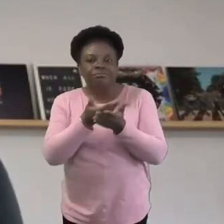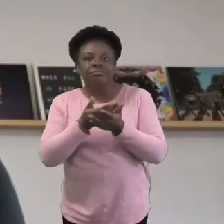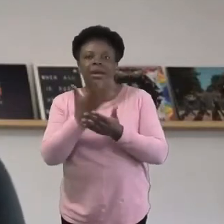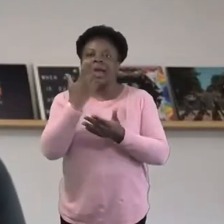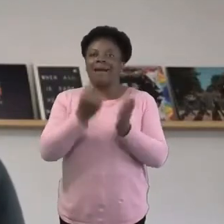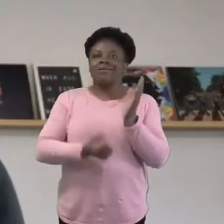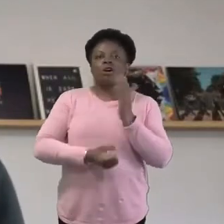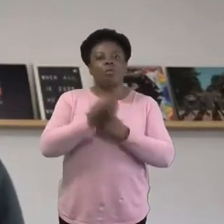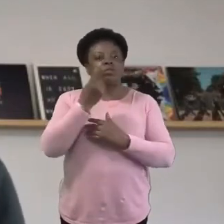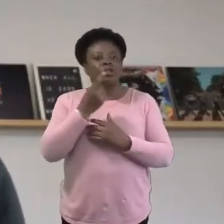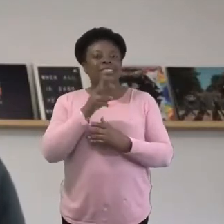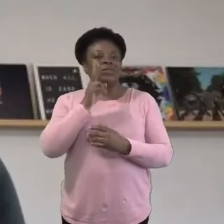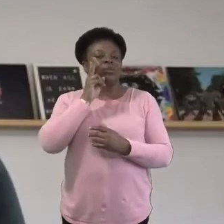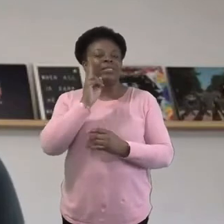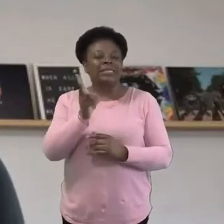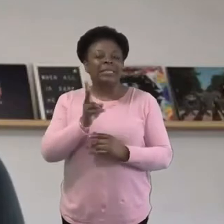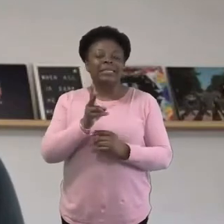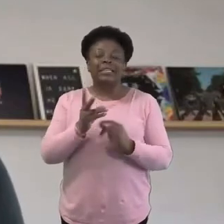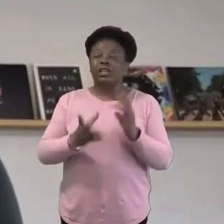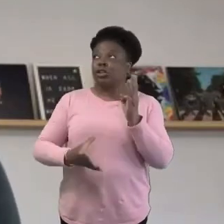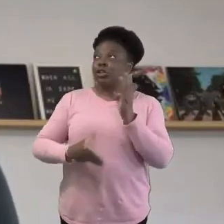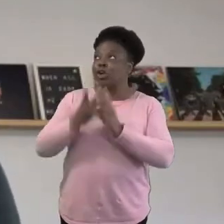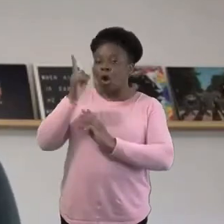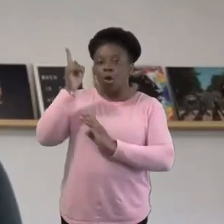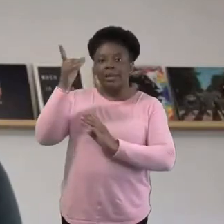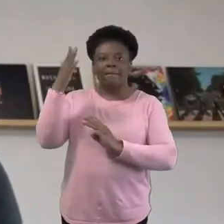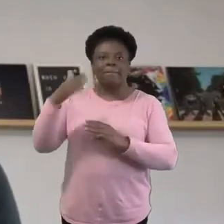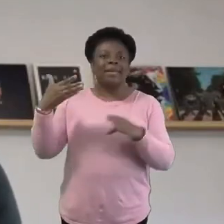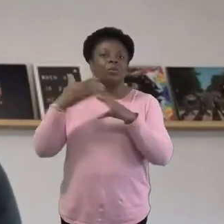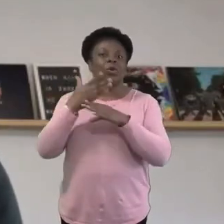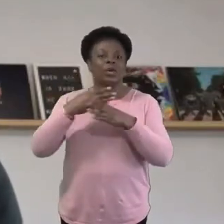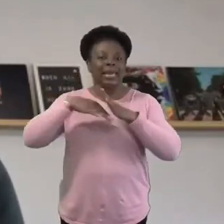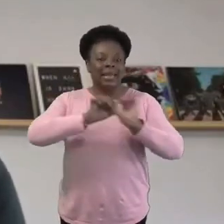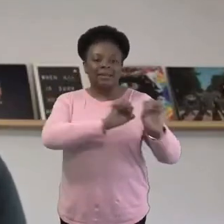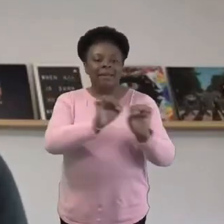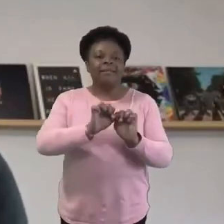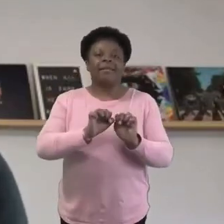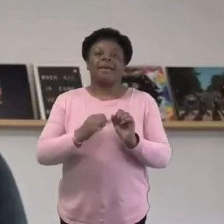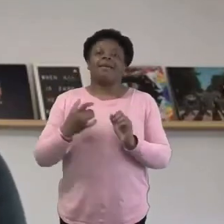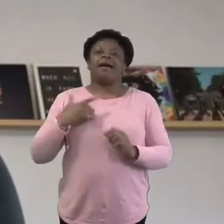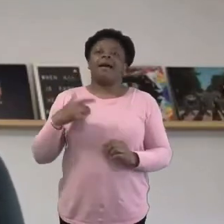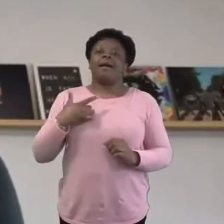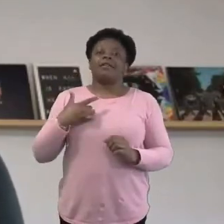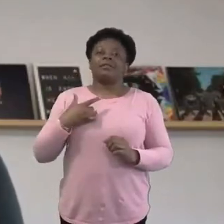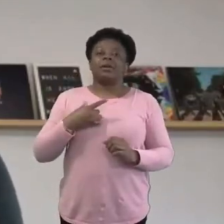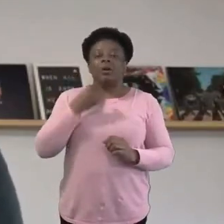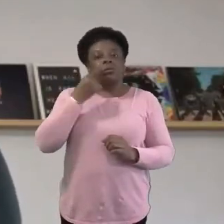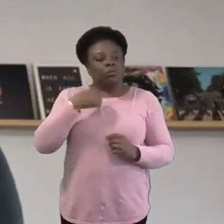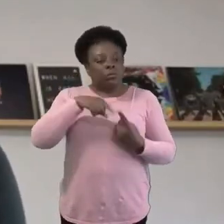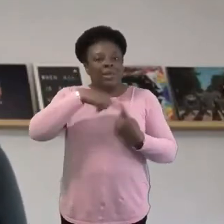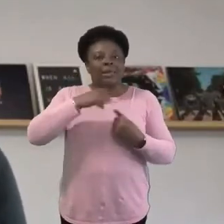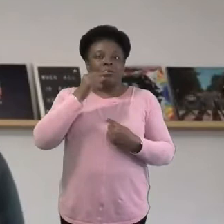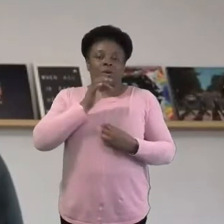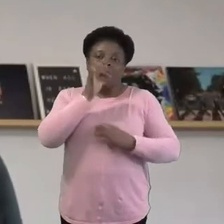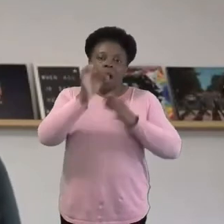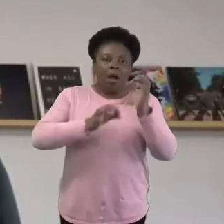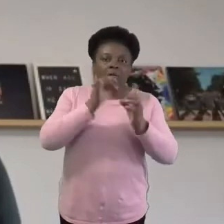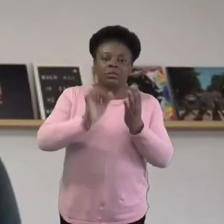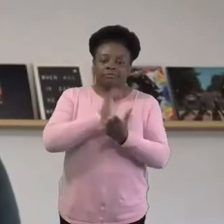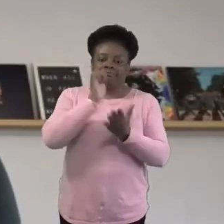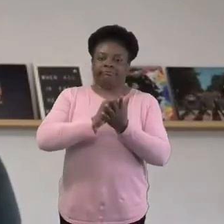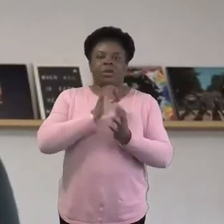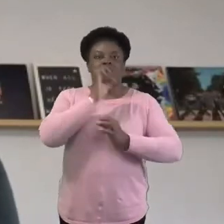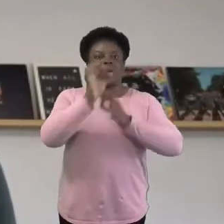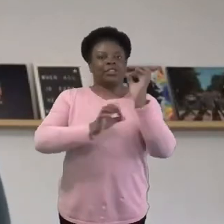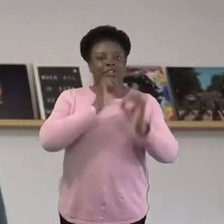really what we're doing in their lives. We got time to ask the right questions. So just an encouragement really, maybe